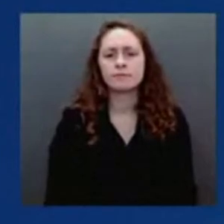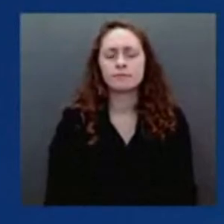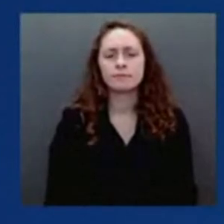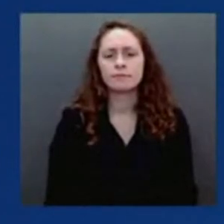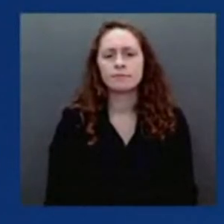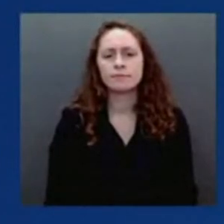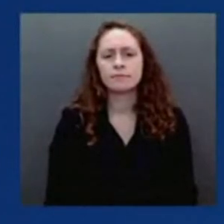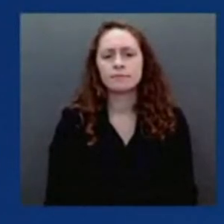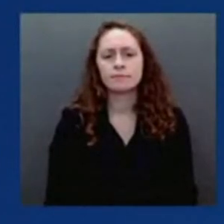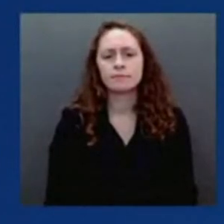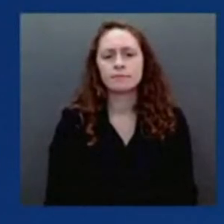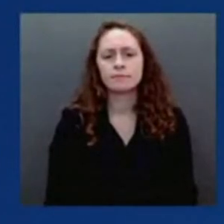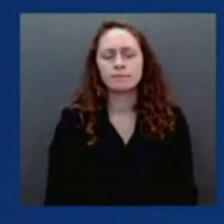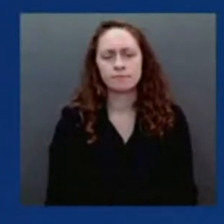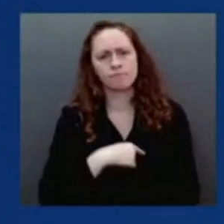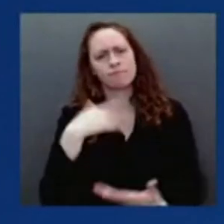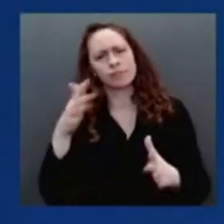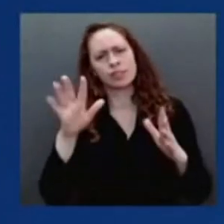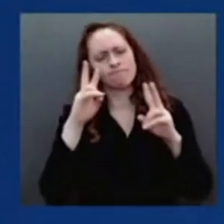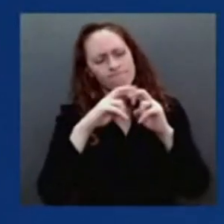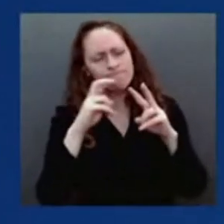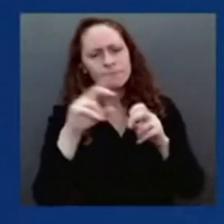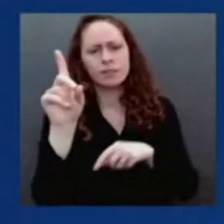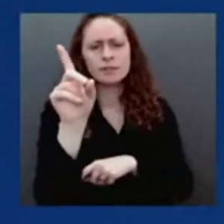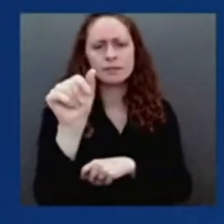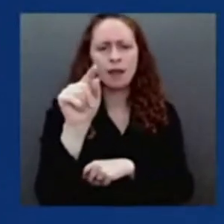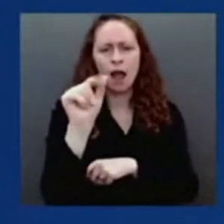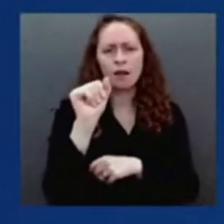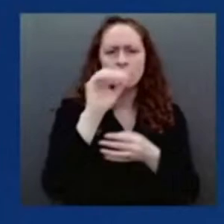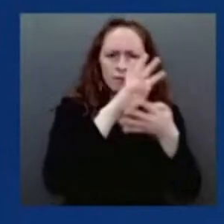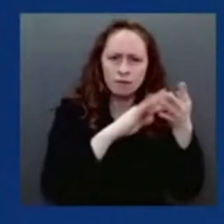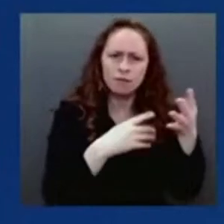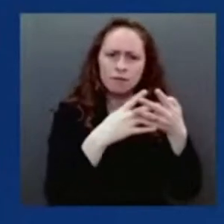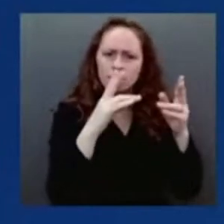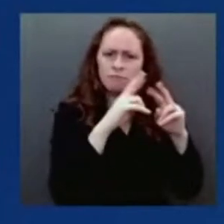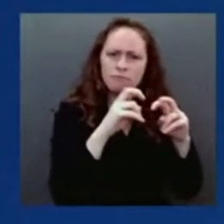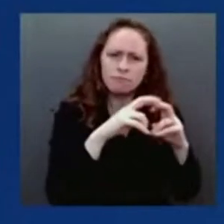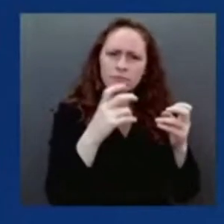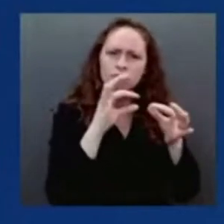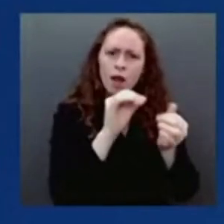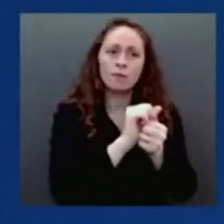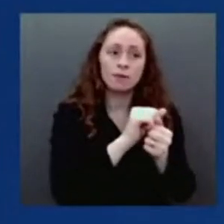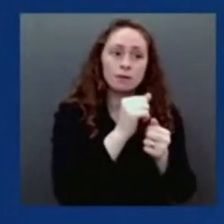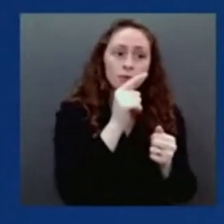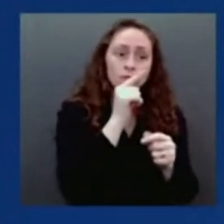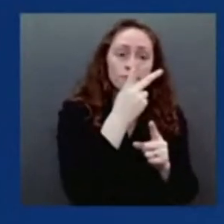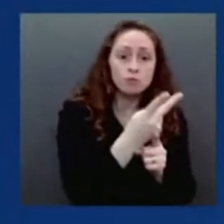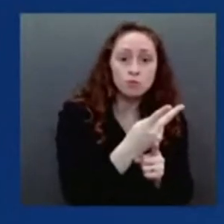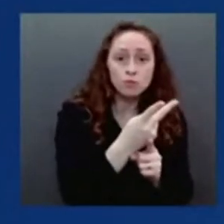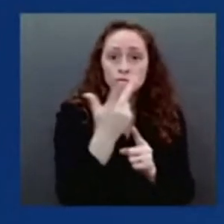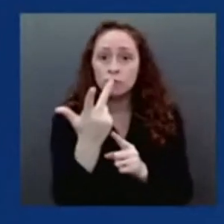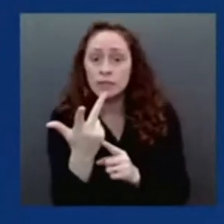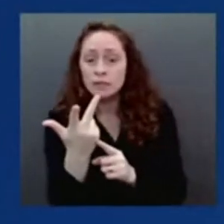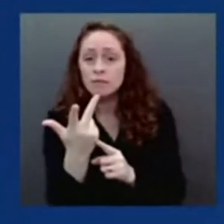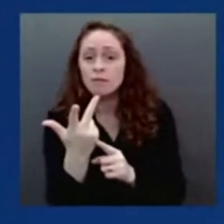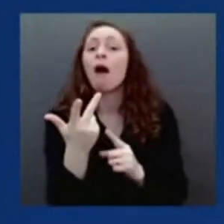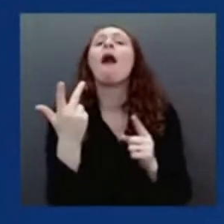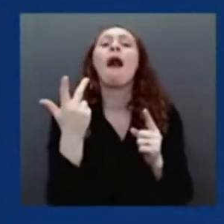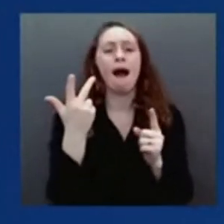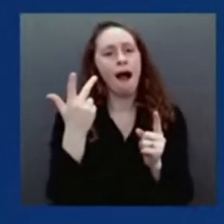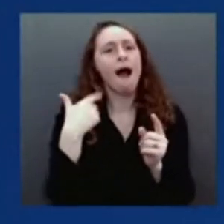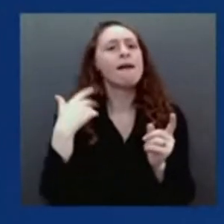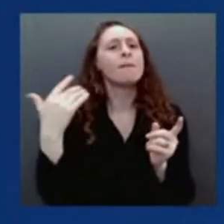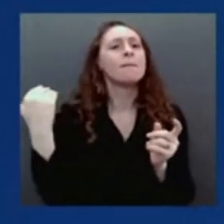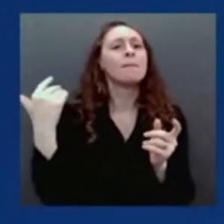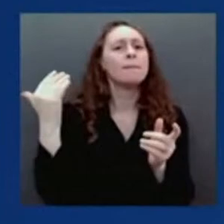boosters, it is very, very clear. I mean, obviously we have a lot more data in this country on mRNA vaccines, either the